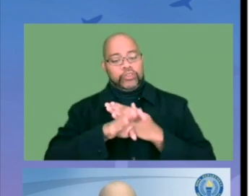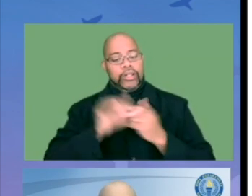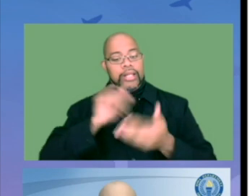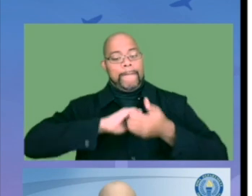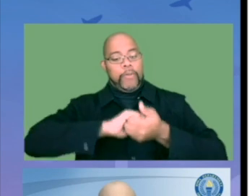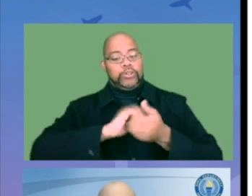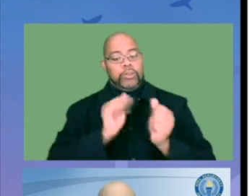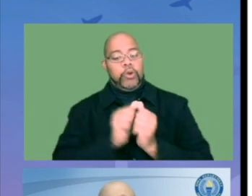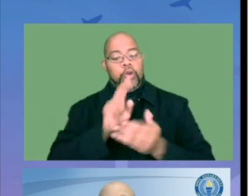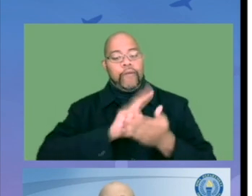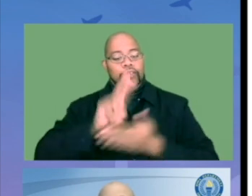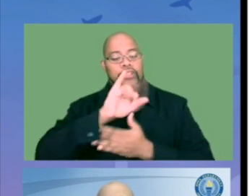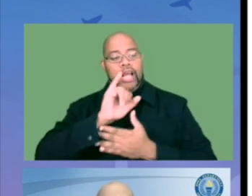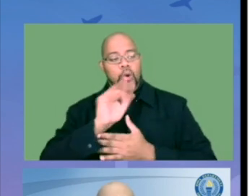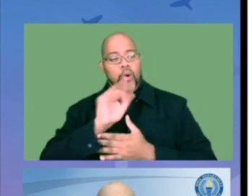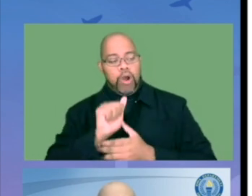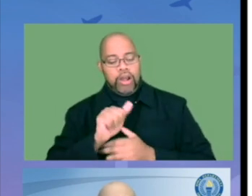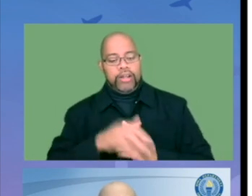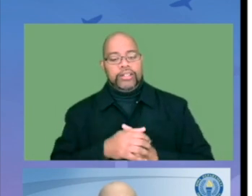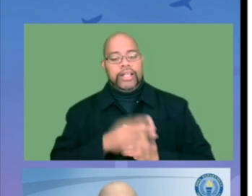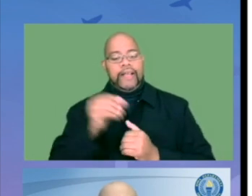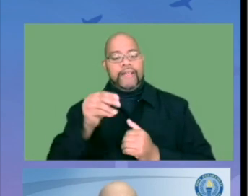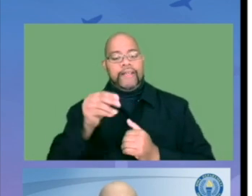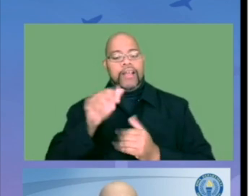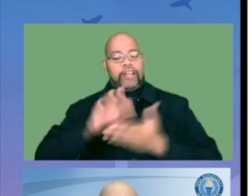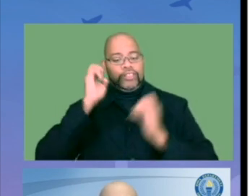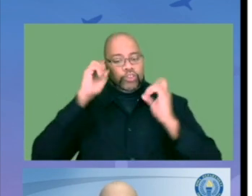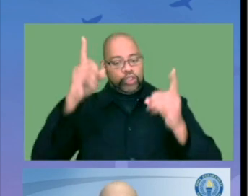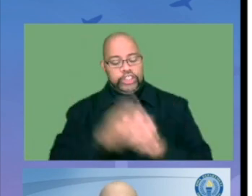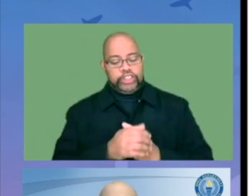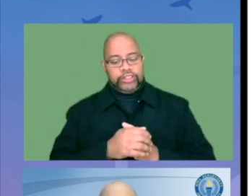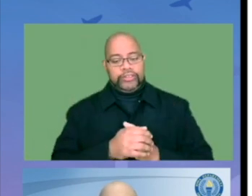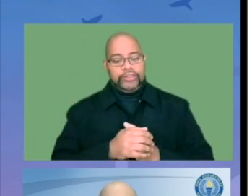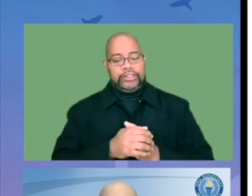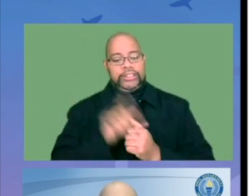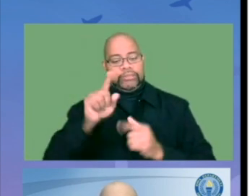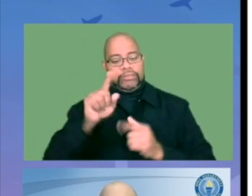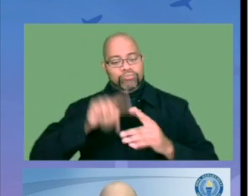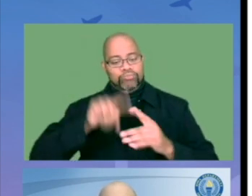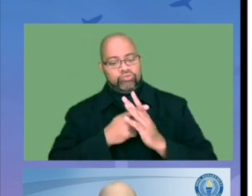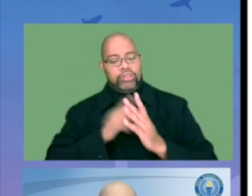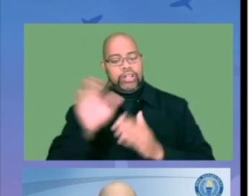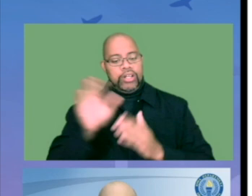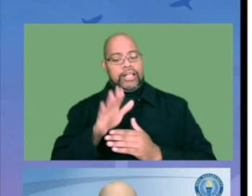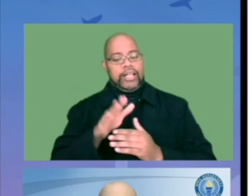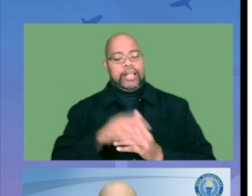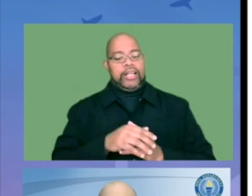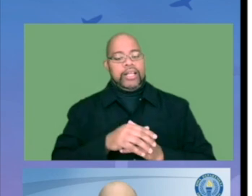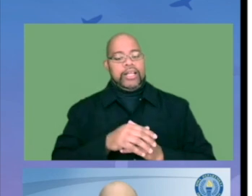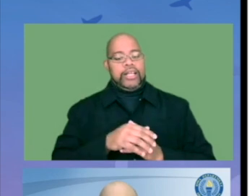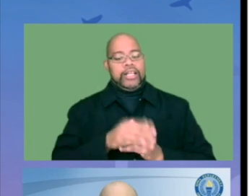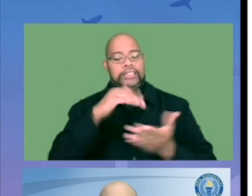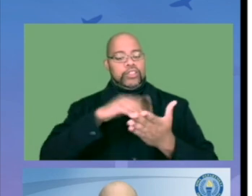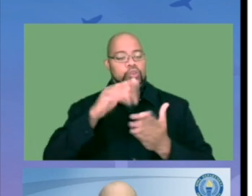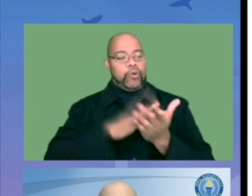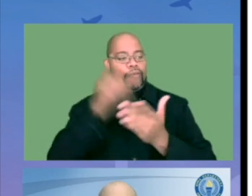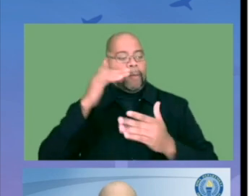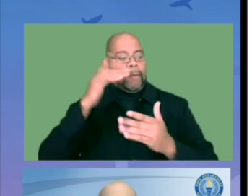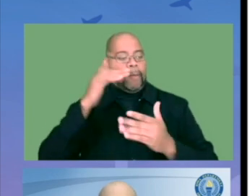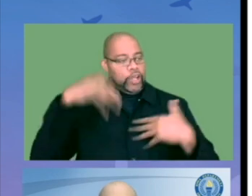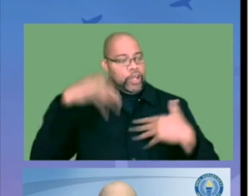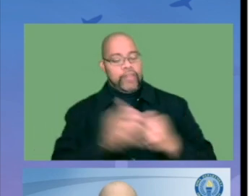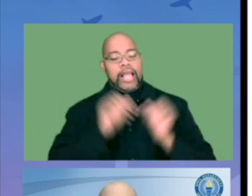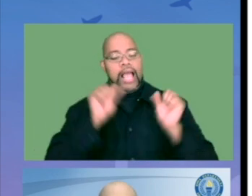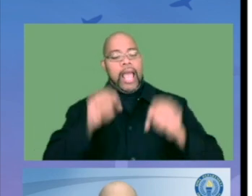we've entered into this partnership with the University of Iowa and their College of Education as they've been launching their Iowa Center for School Mental Health.